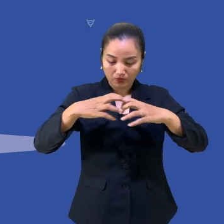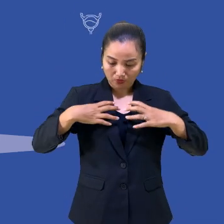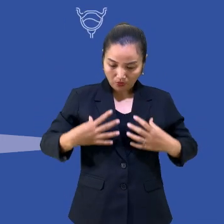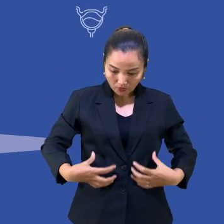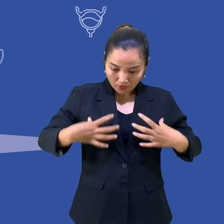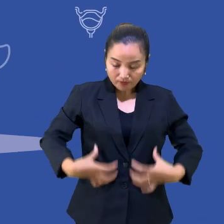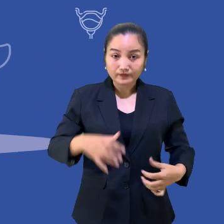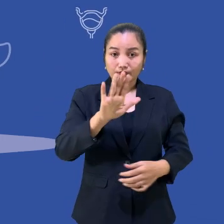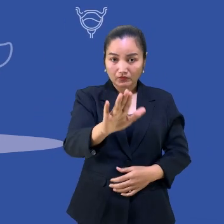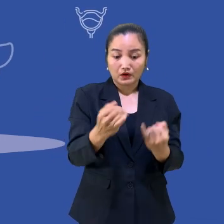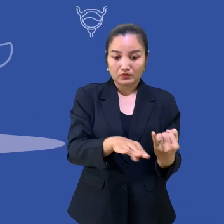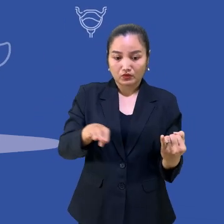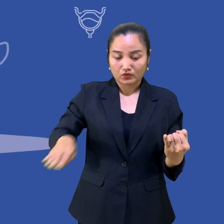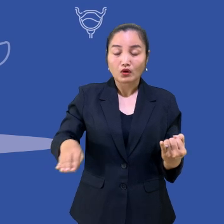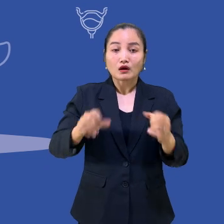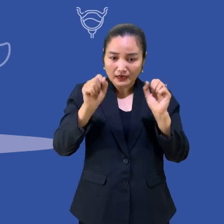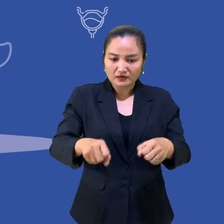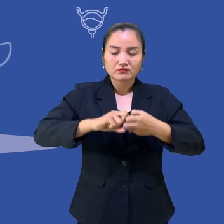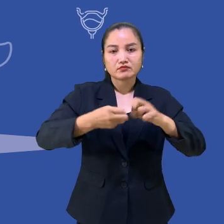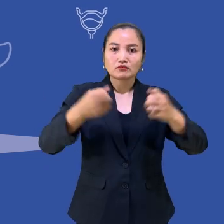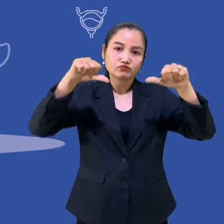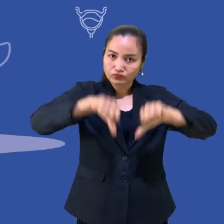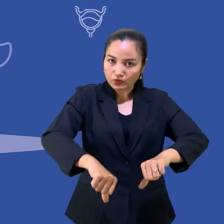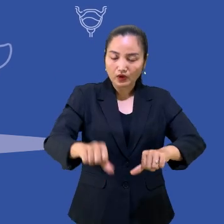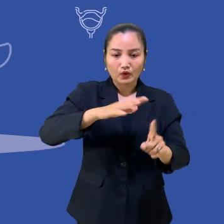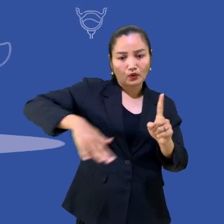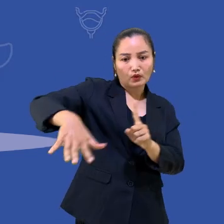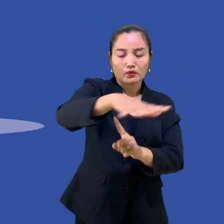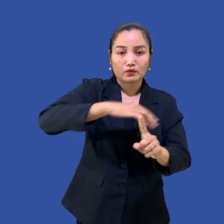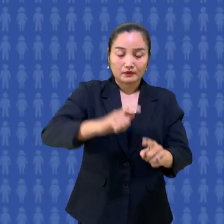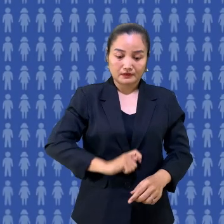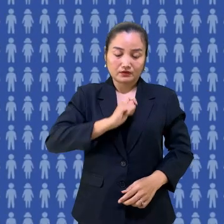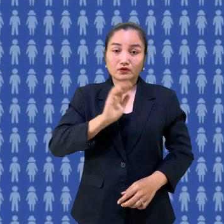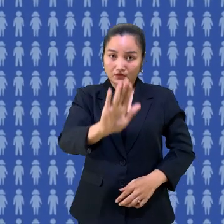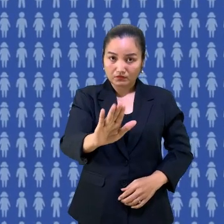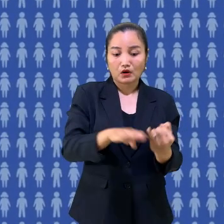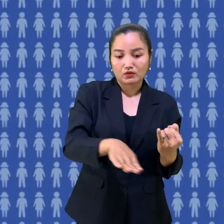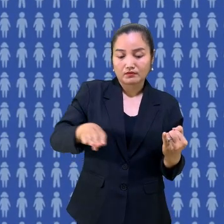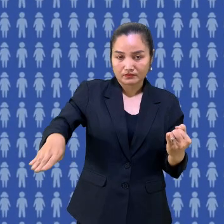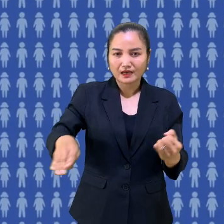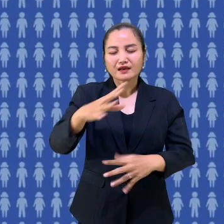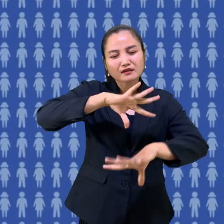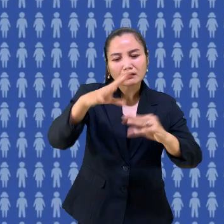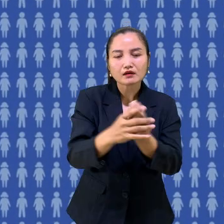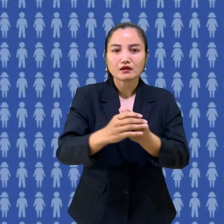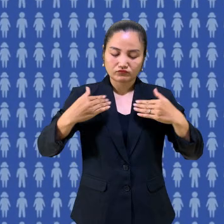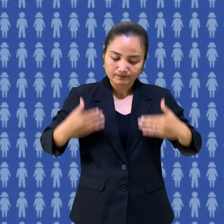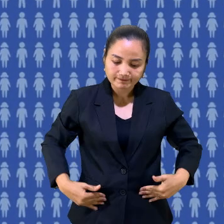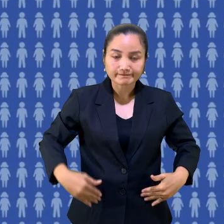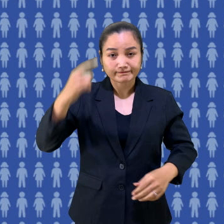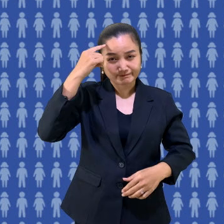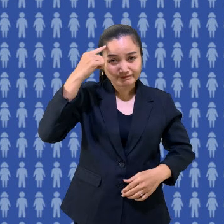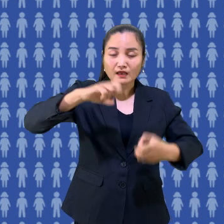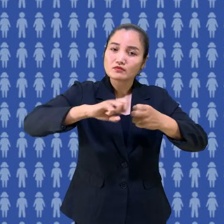and other critical functions are affected by the environment they grow up in. This makes children's bodies and minds uniquely